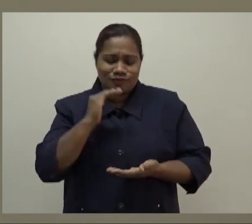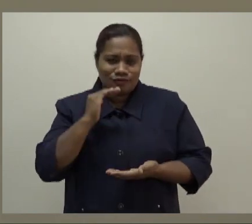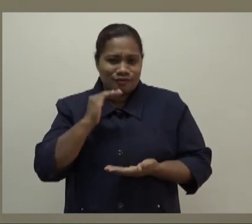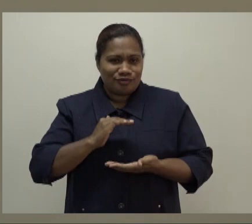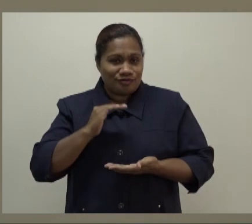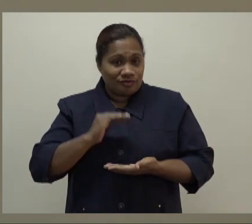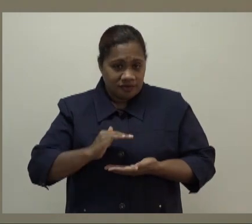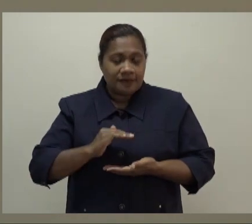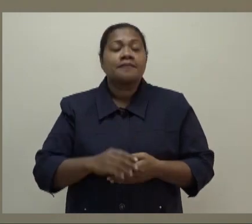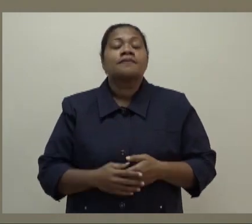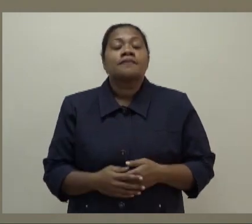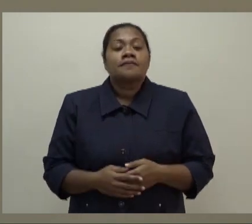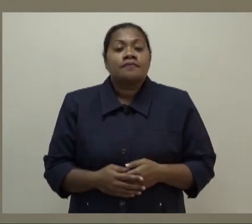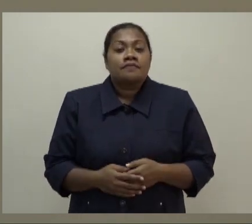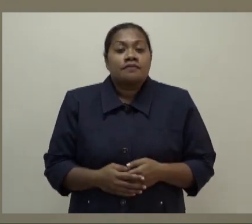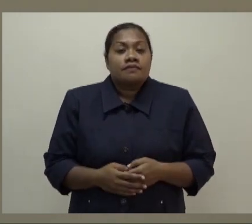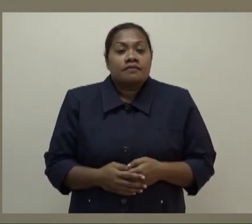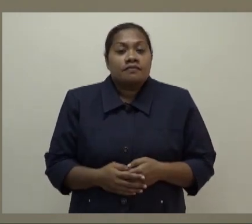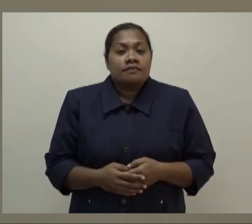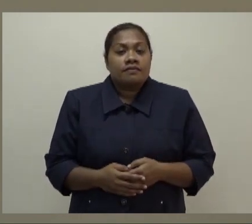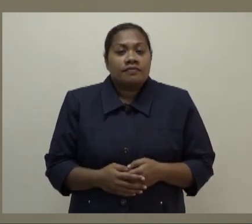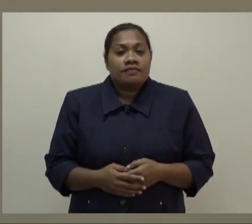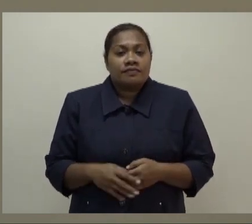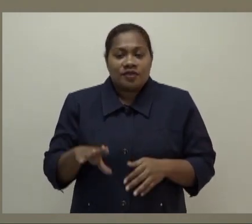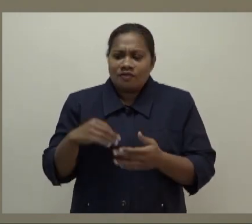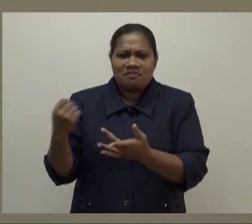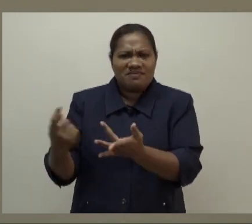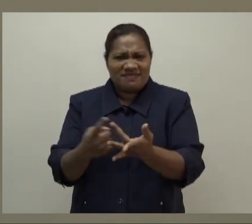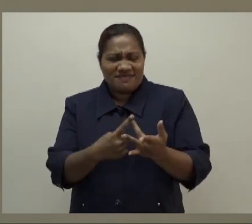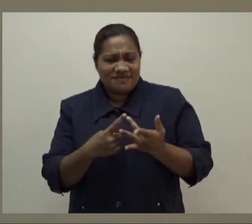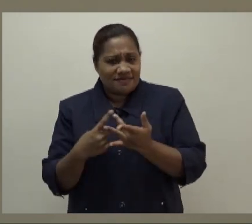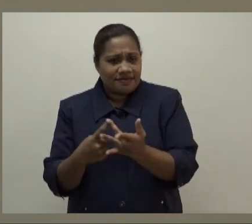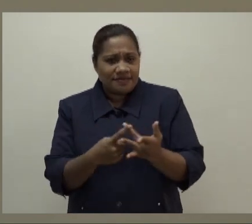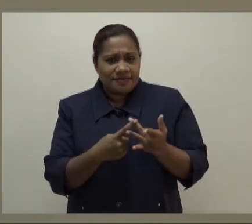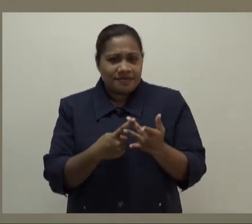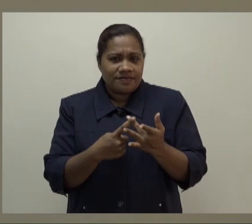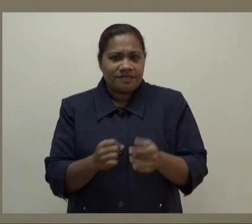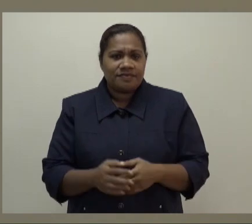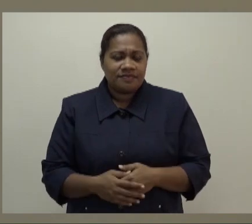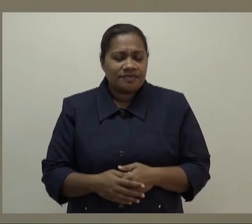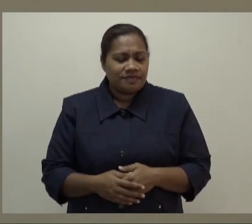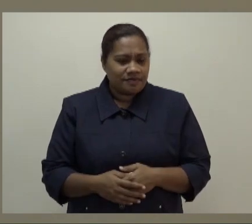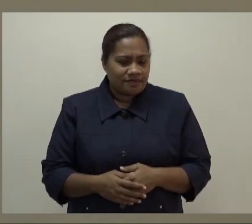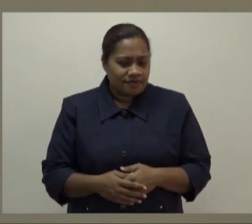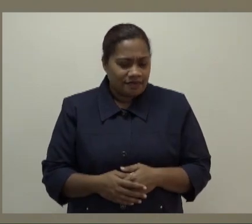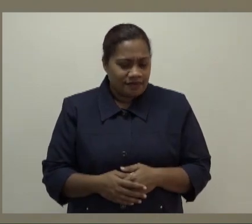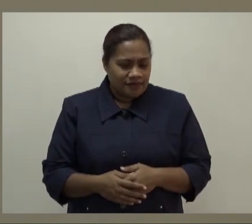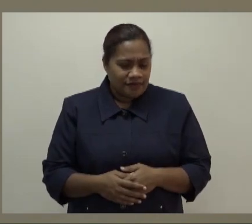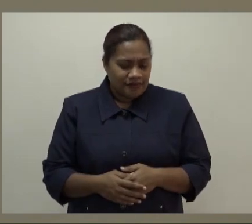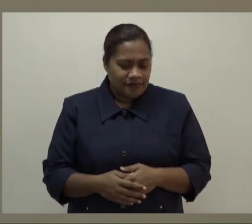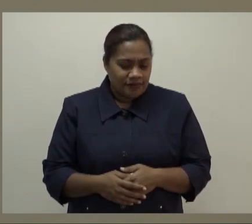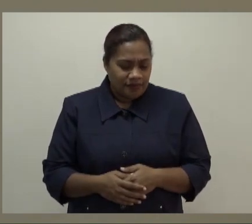Together with the other trends that we get from our other indicators, especially in terms of